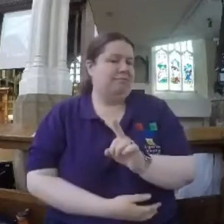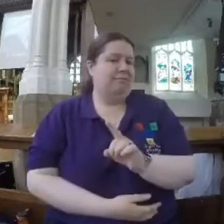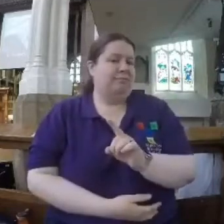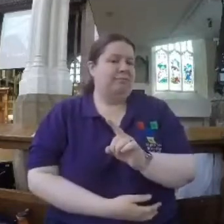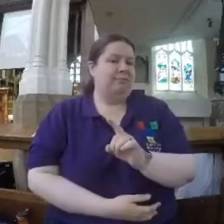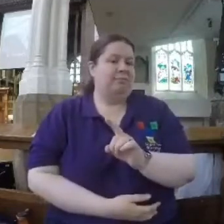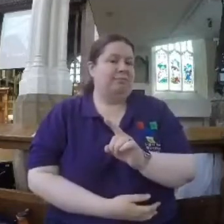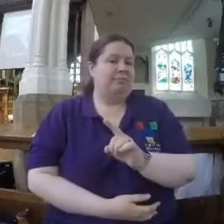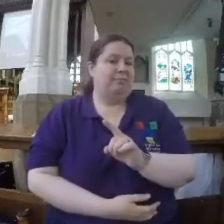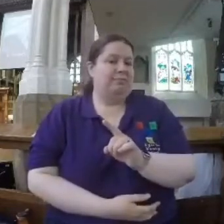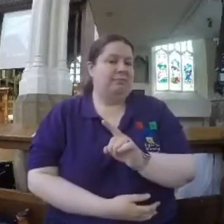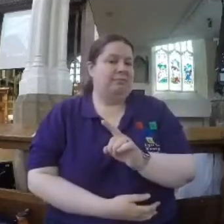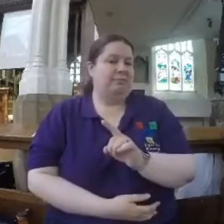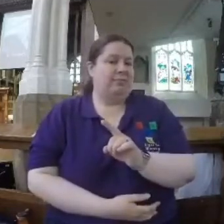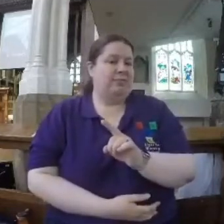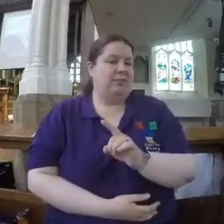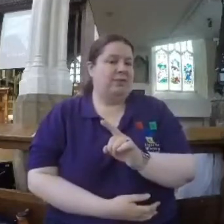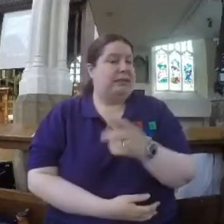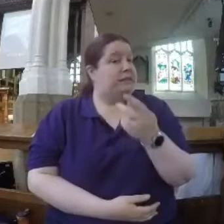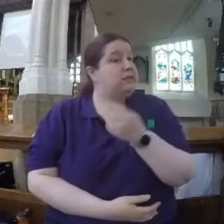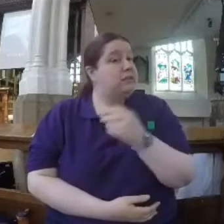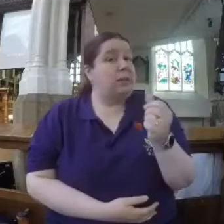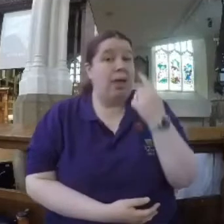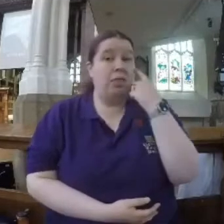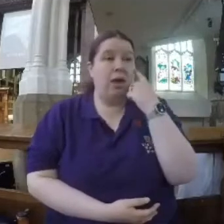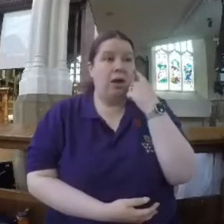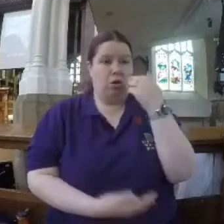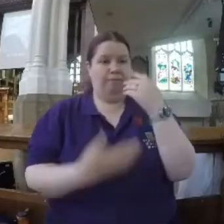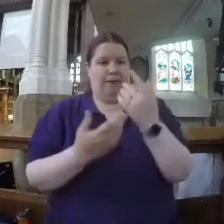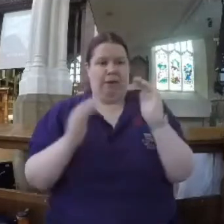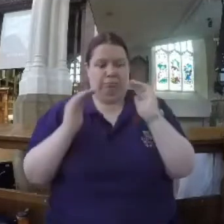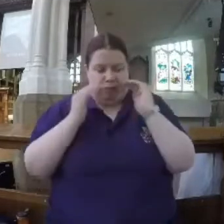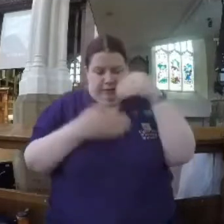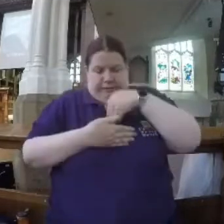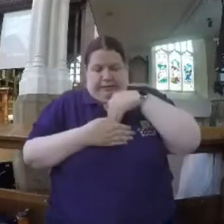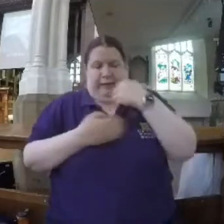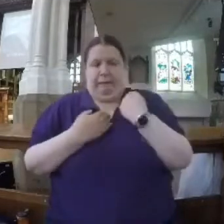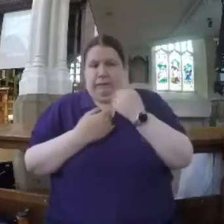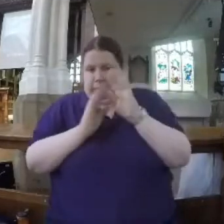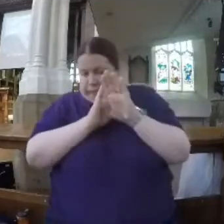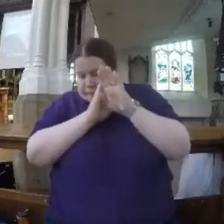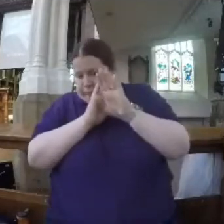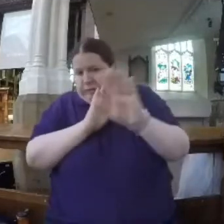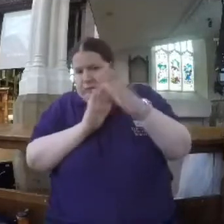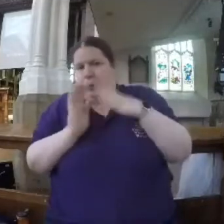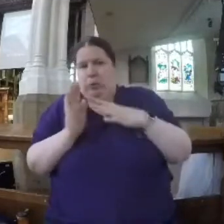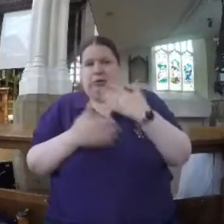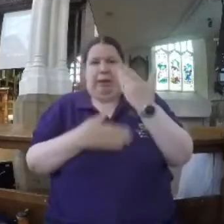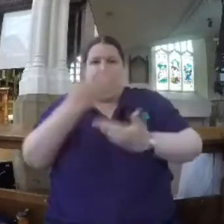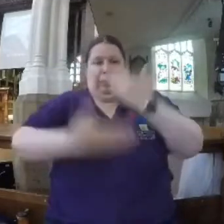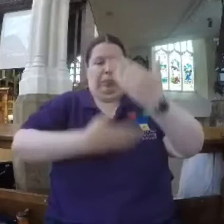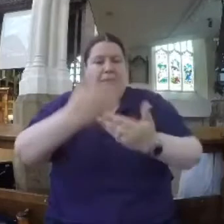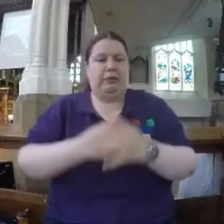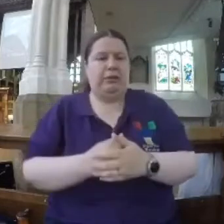the opposite of being an extrovert, although some people might think it is. And it's certainly not a lack of conviction.